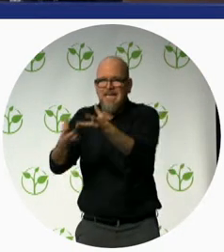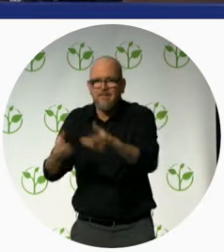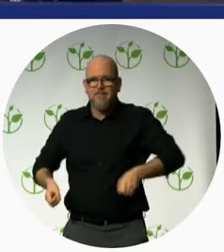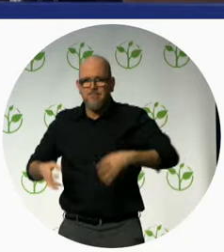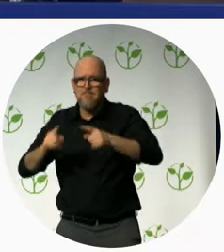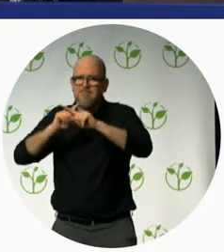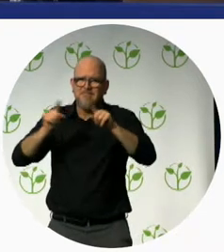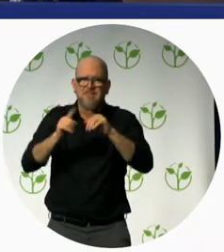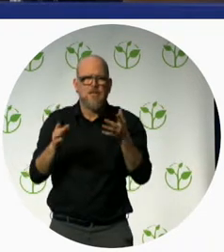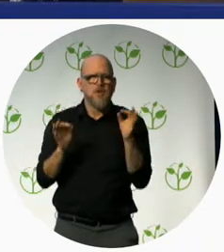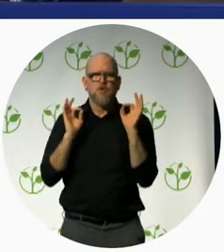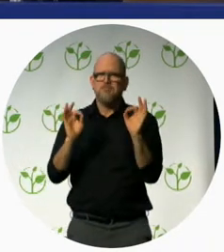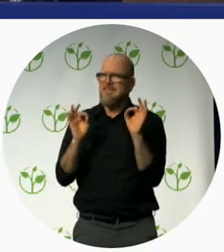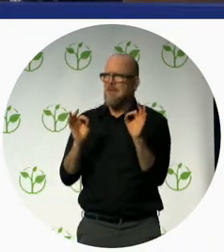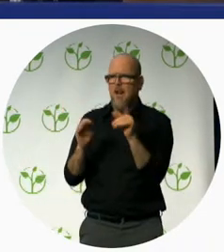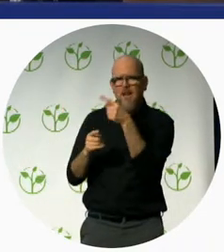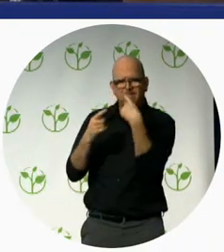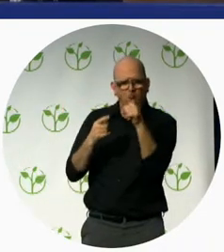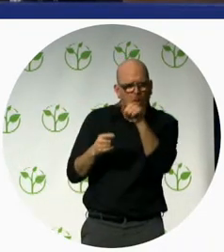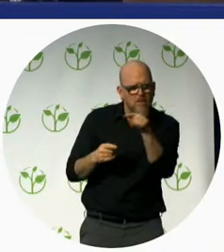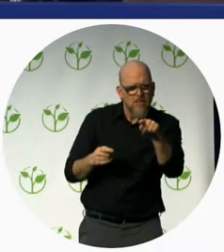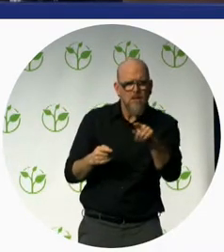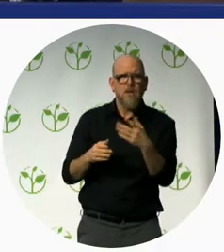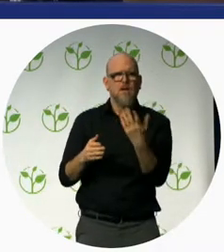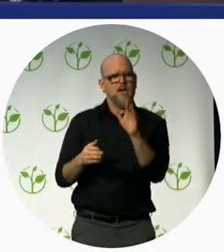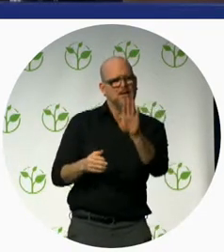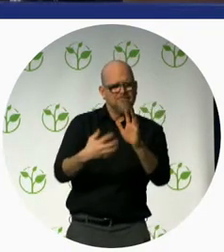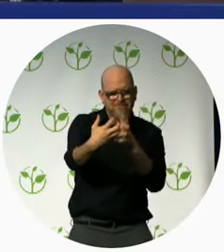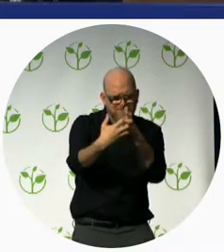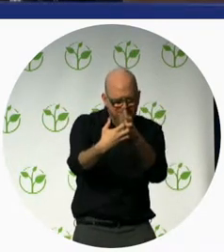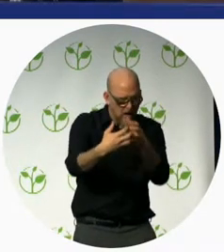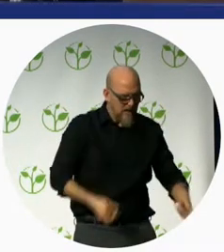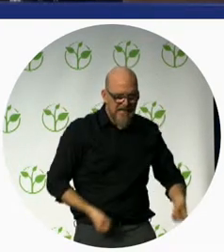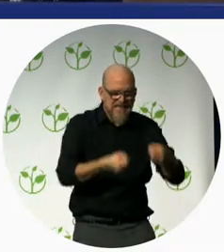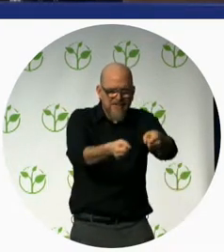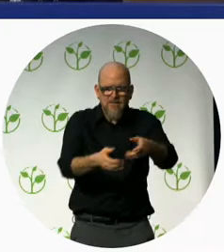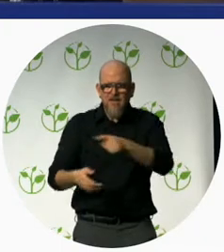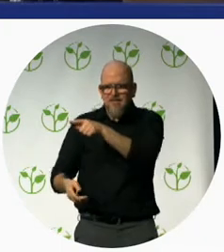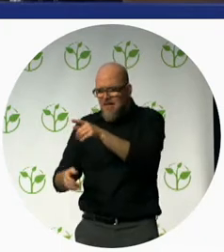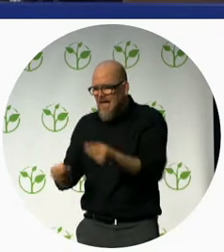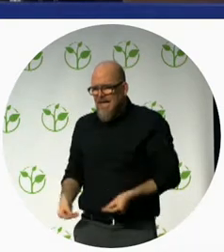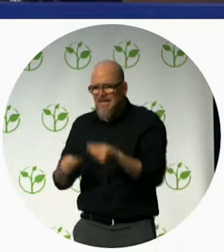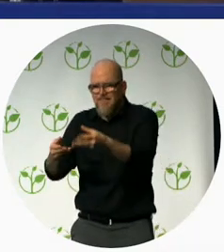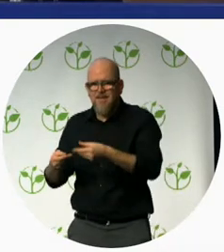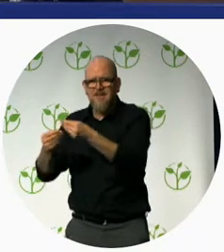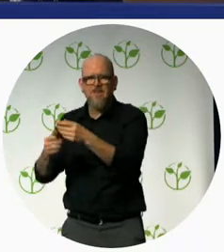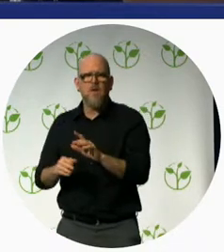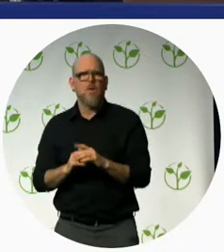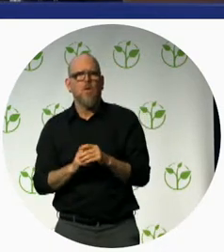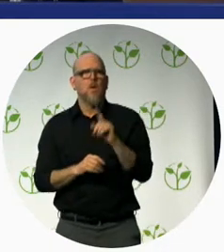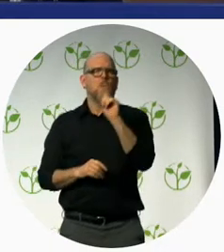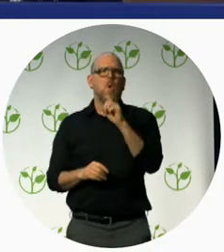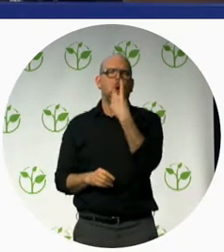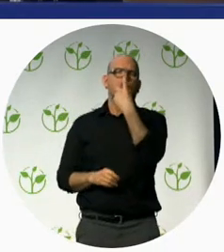wheelchairs which is adjustable because these children grow up very quickly and we cannot afford to have new wheelchair every